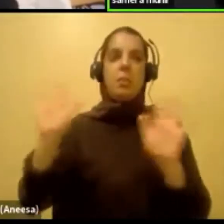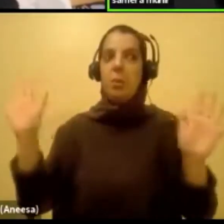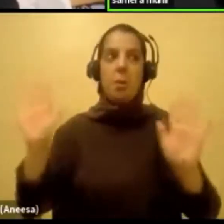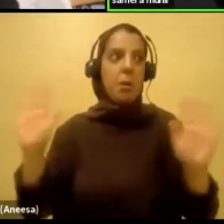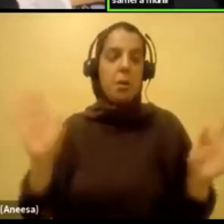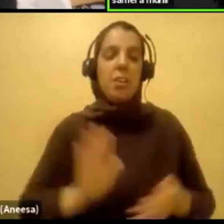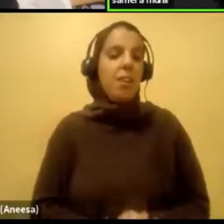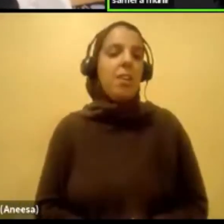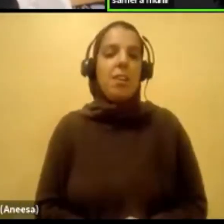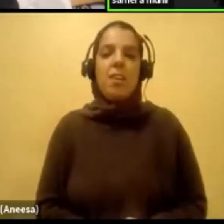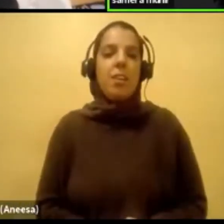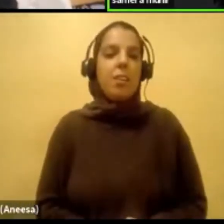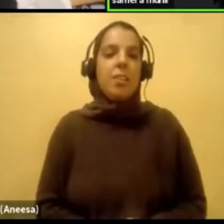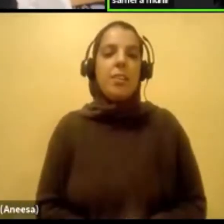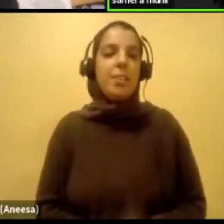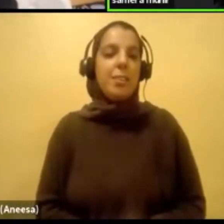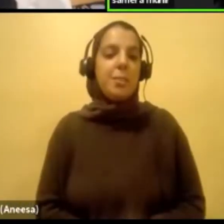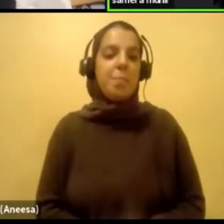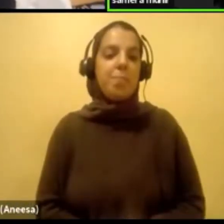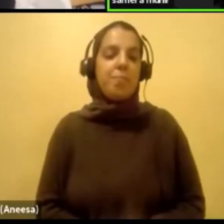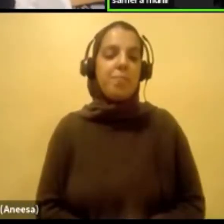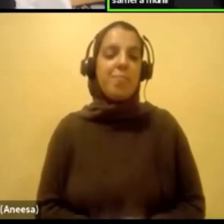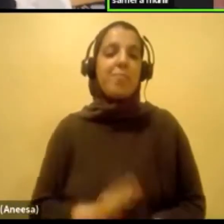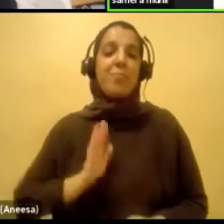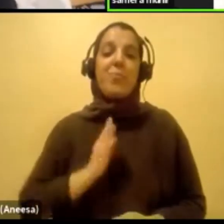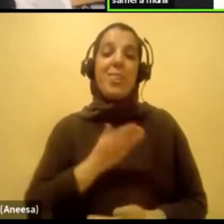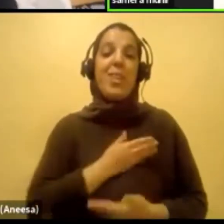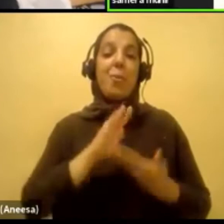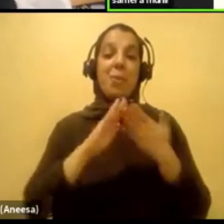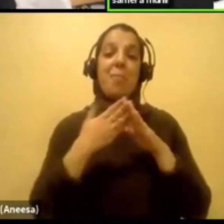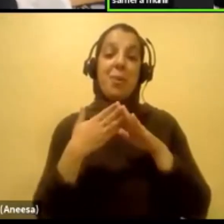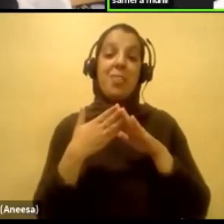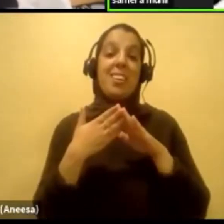Oh, man. Yeah. Our community is